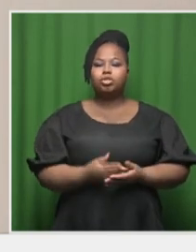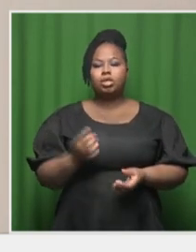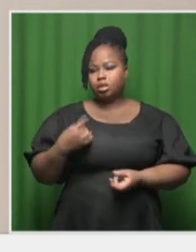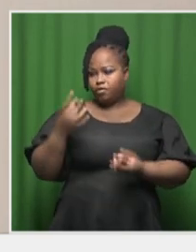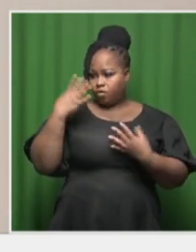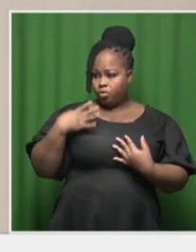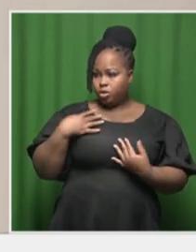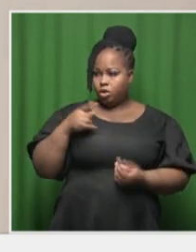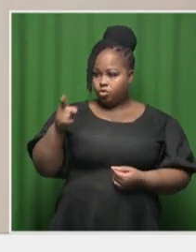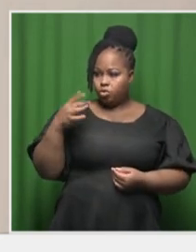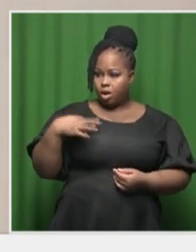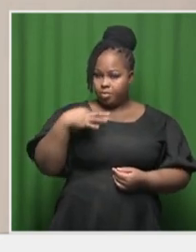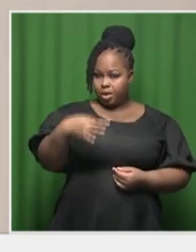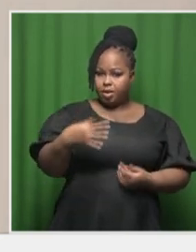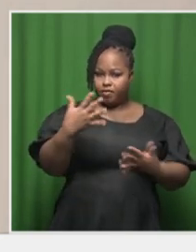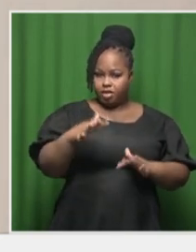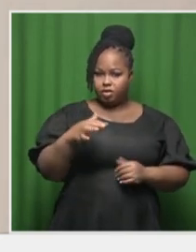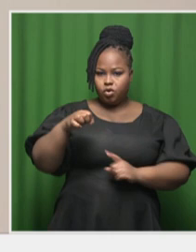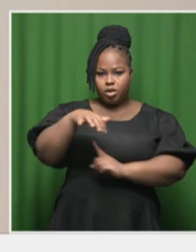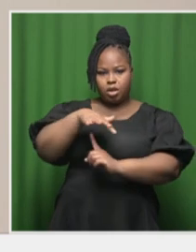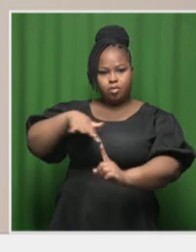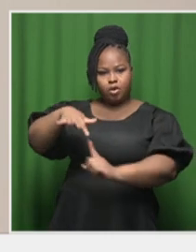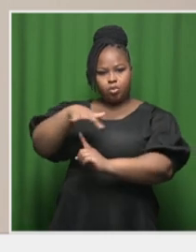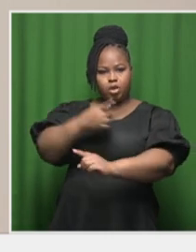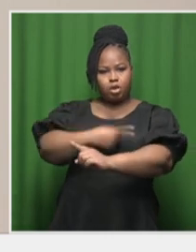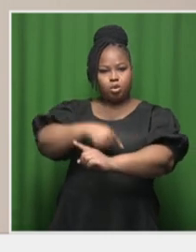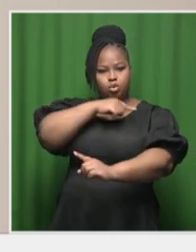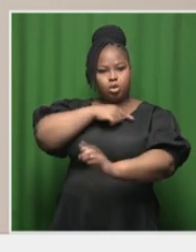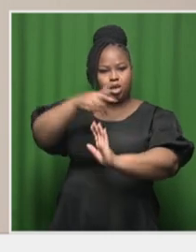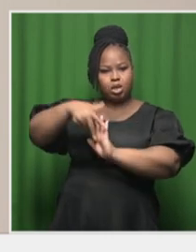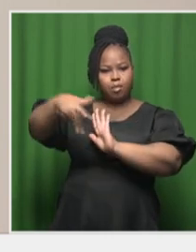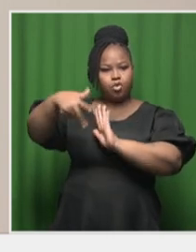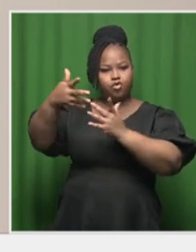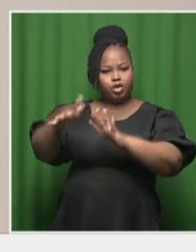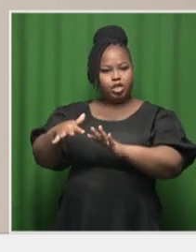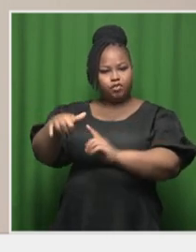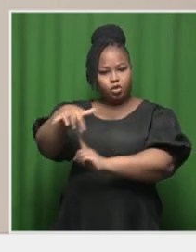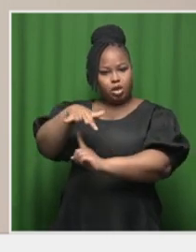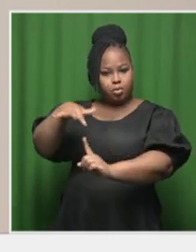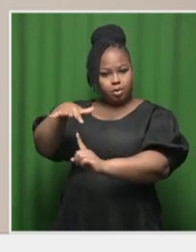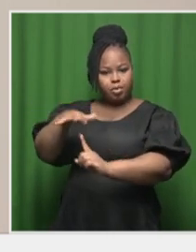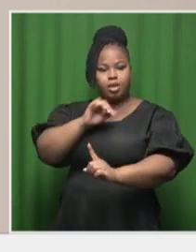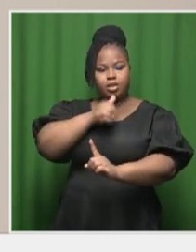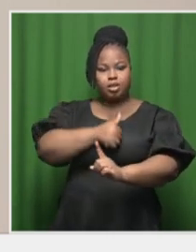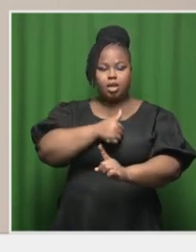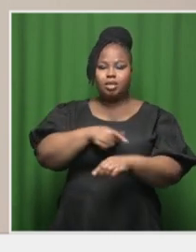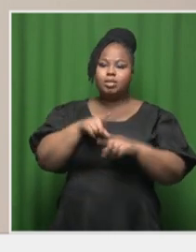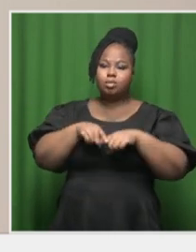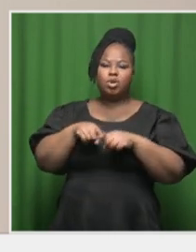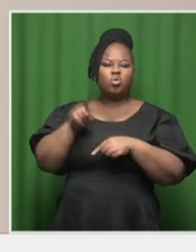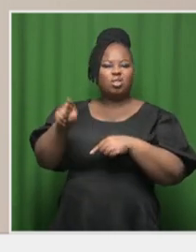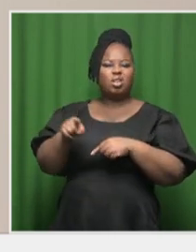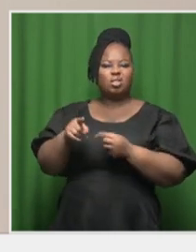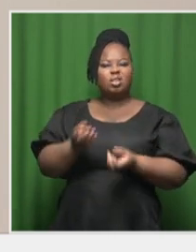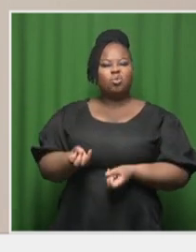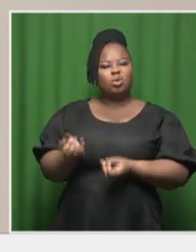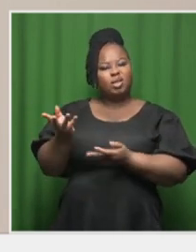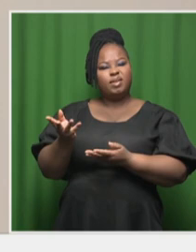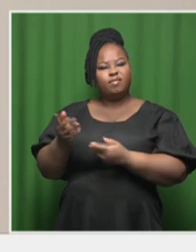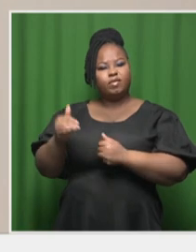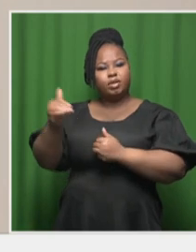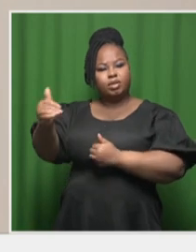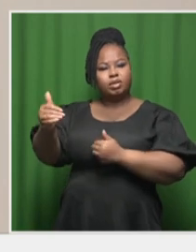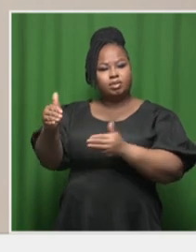to us that you have applied for an environmental authorization and would allocate capacity based on GAT and other things. But